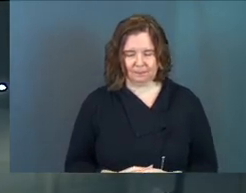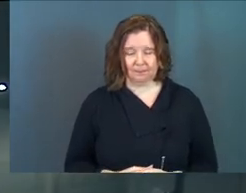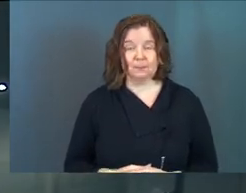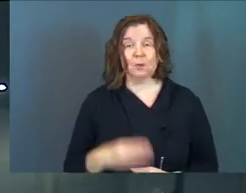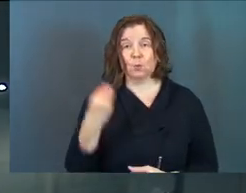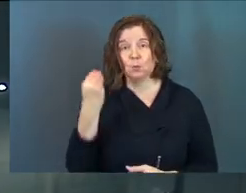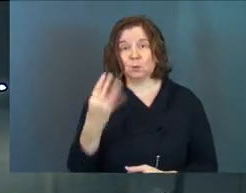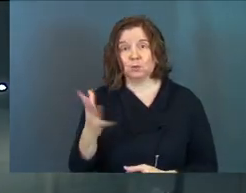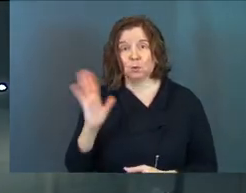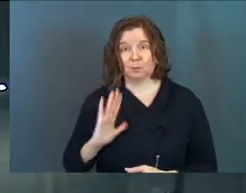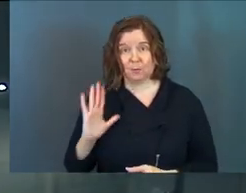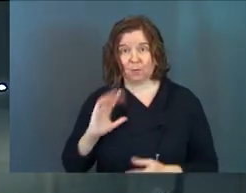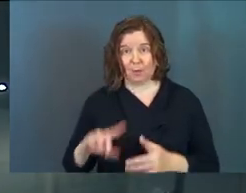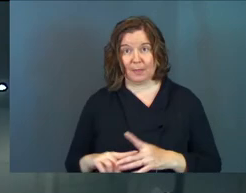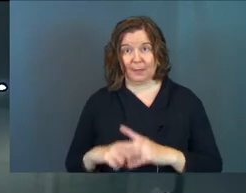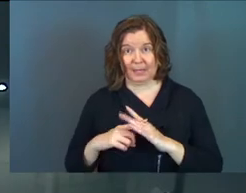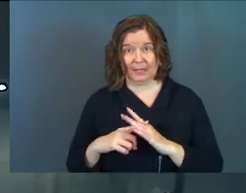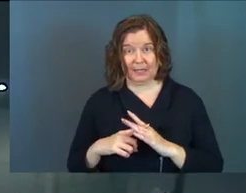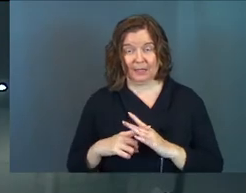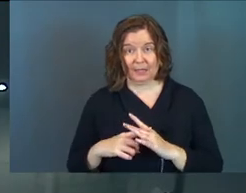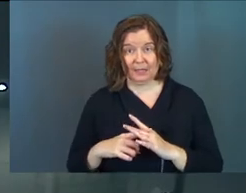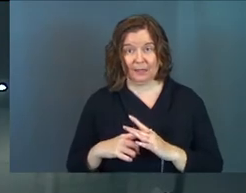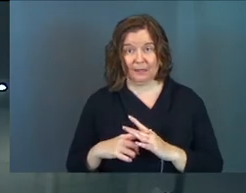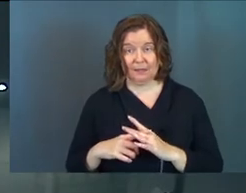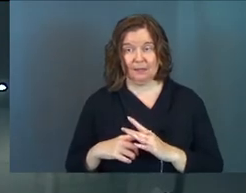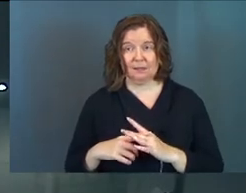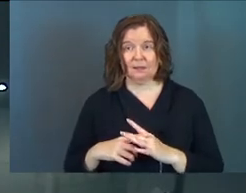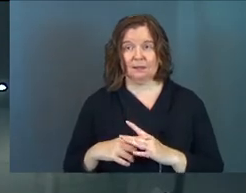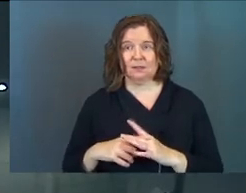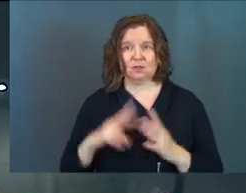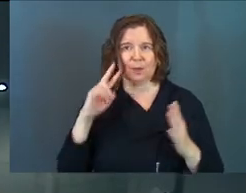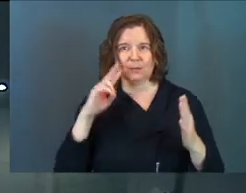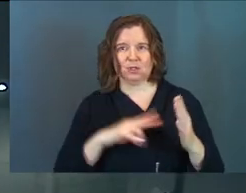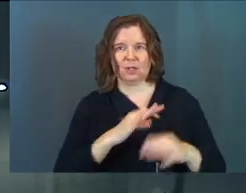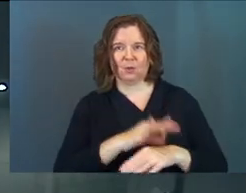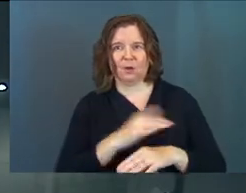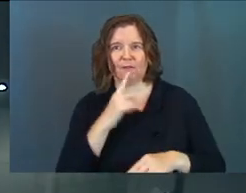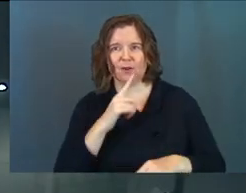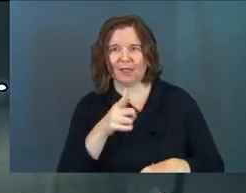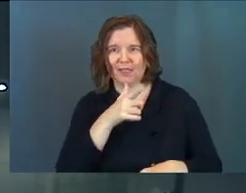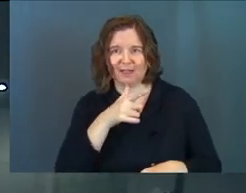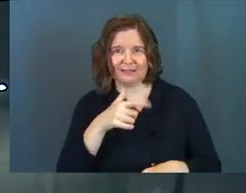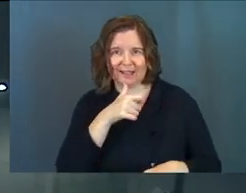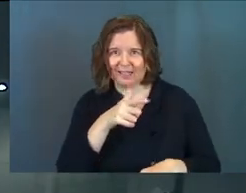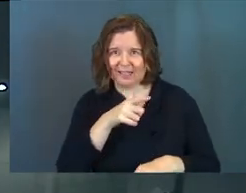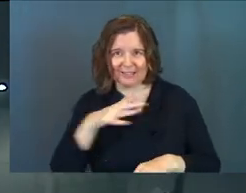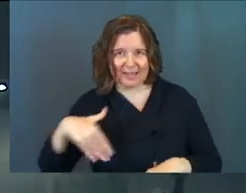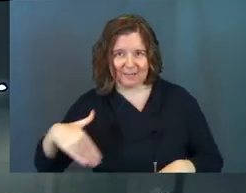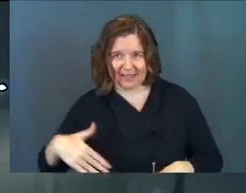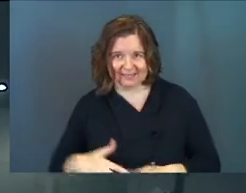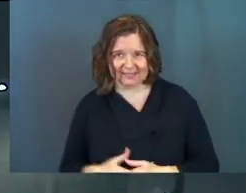we told you before at the beginning don't be checking your watches for lunch it's not lunchtime yet